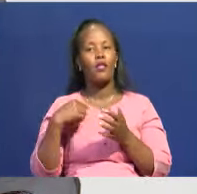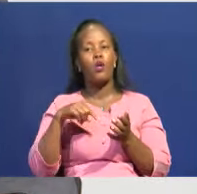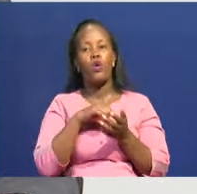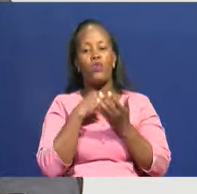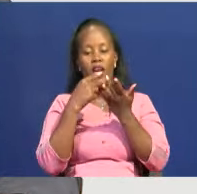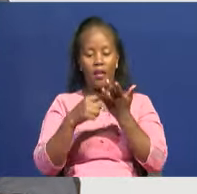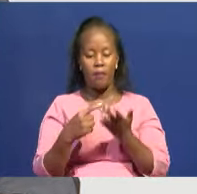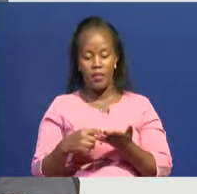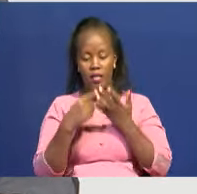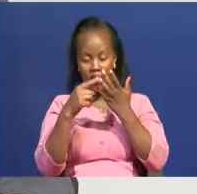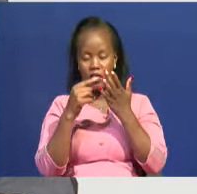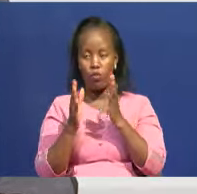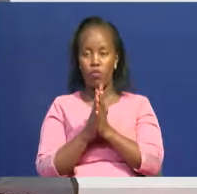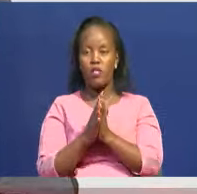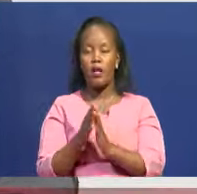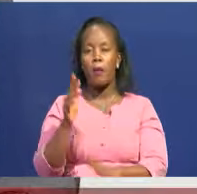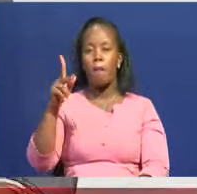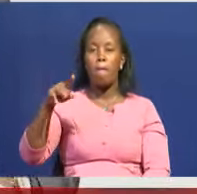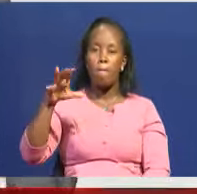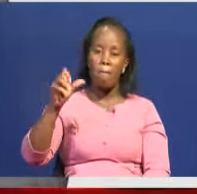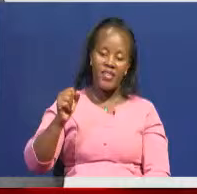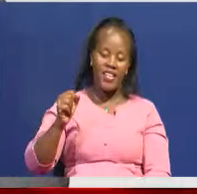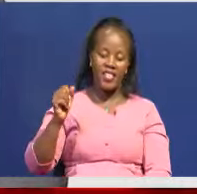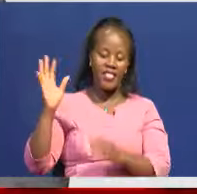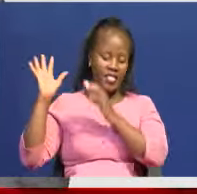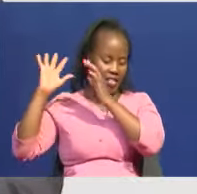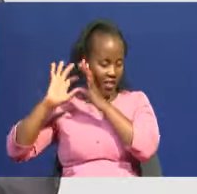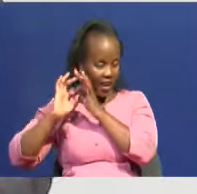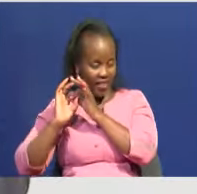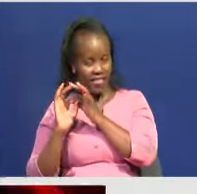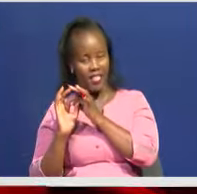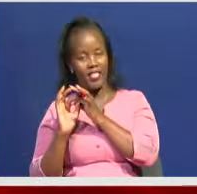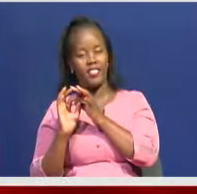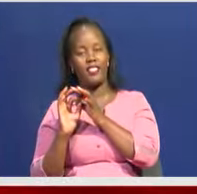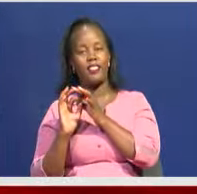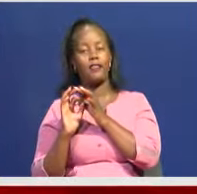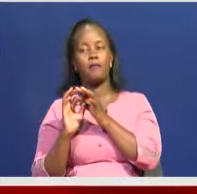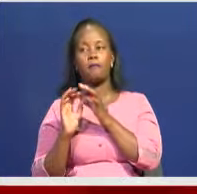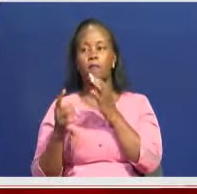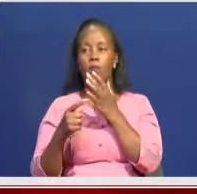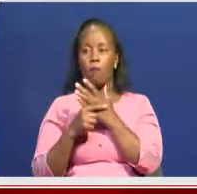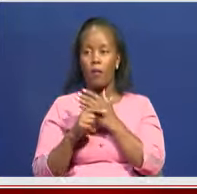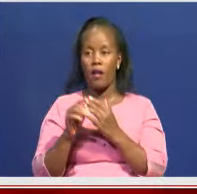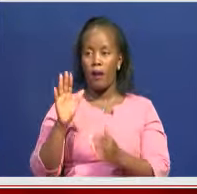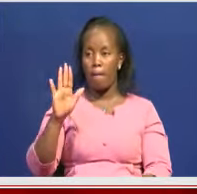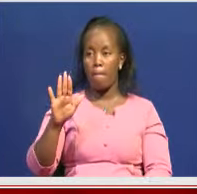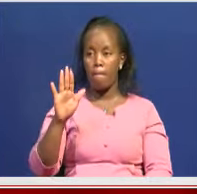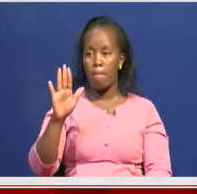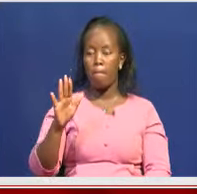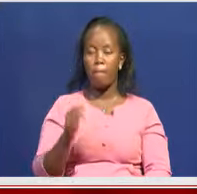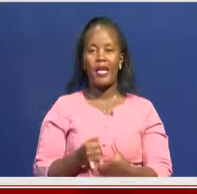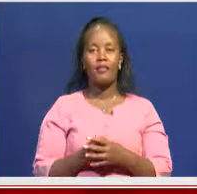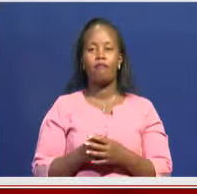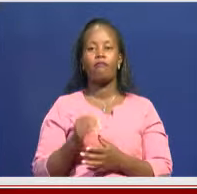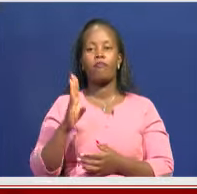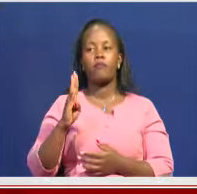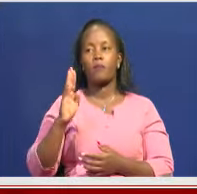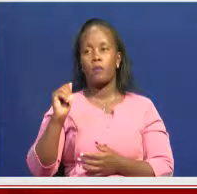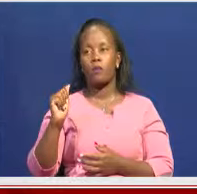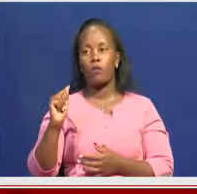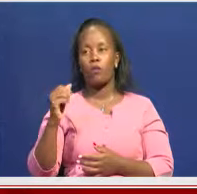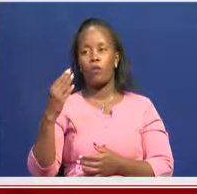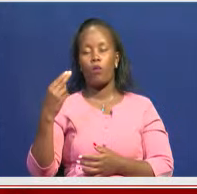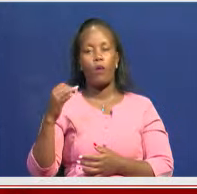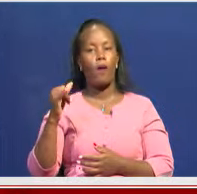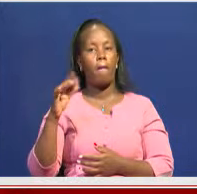Secretary in Charge of Culture, the Arts and Heritage. Her name is Madam Umi Bashir, CBS,